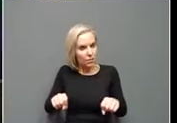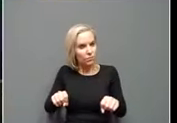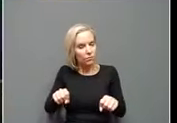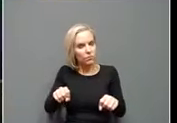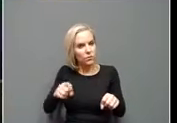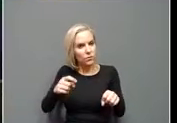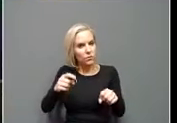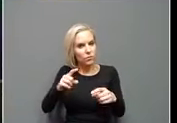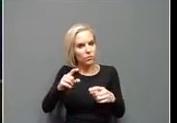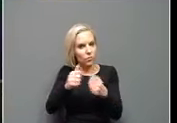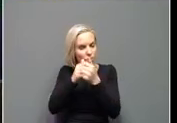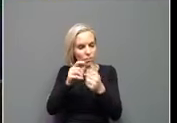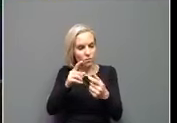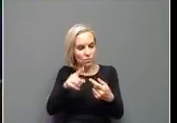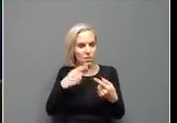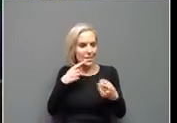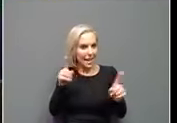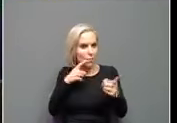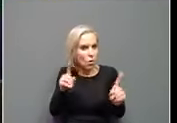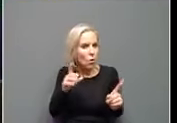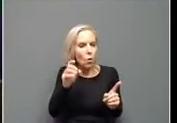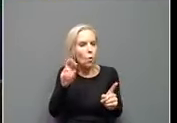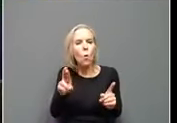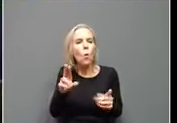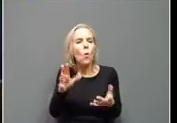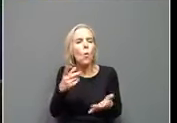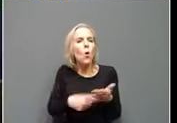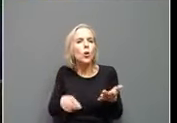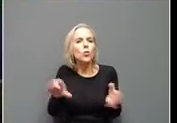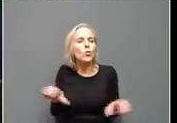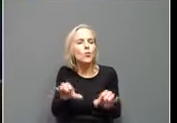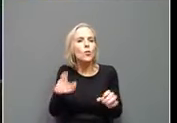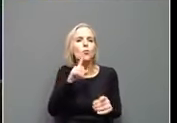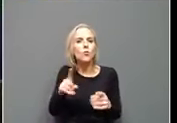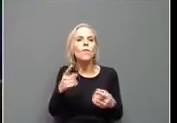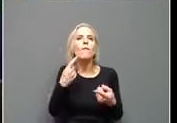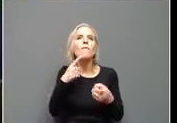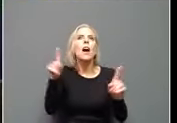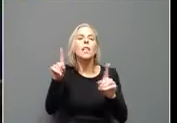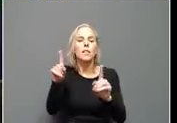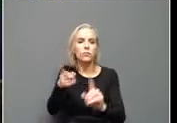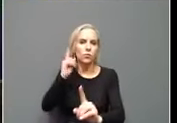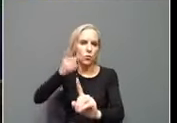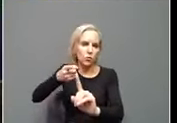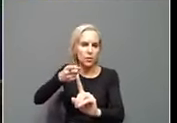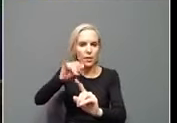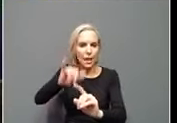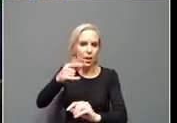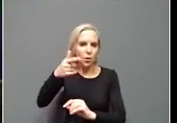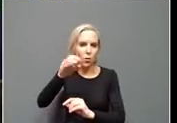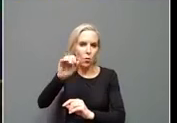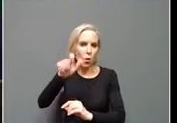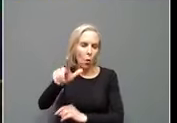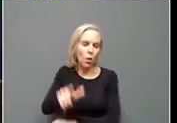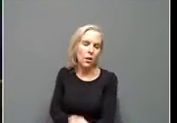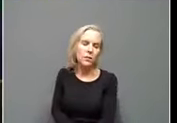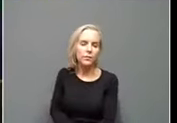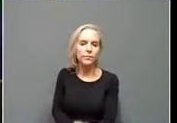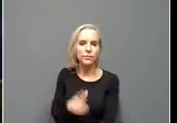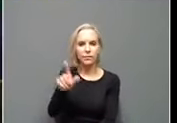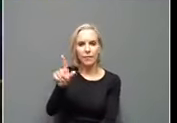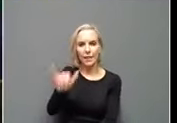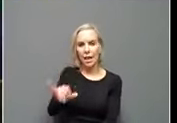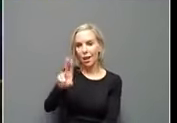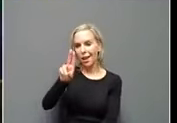And, you if so, what are you doing, um, to finally reach that goal? Thank you. I'll turn most of the